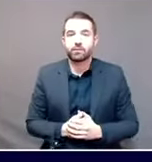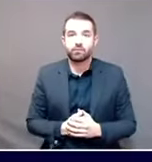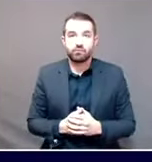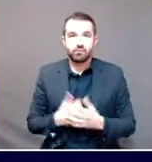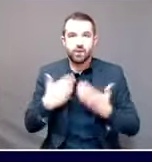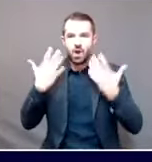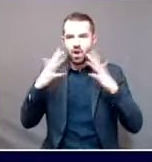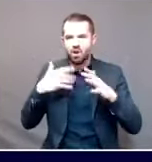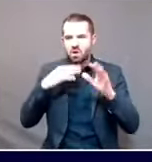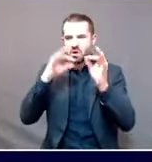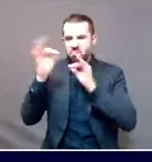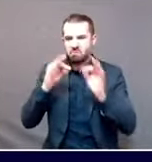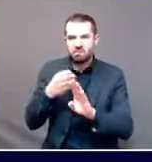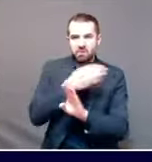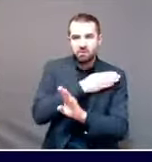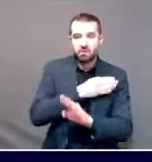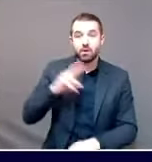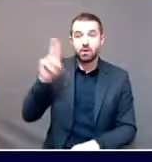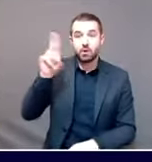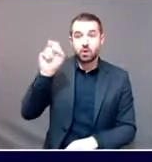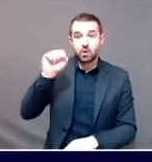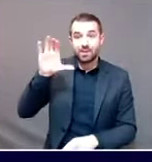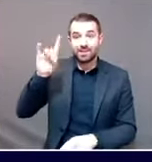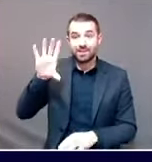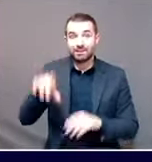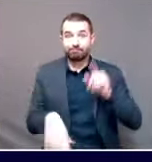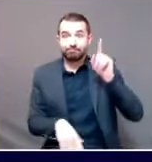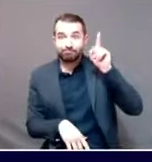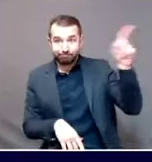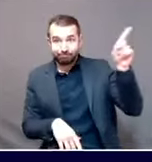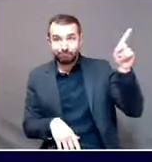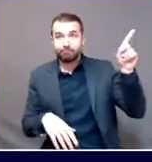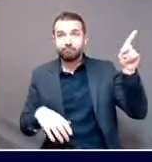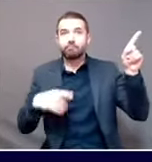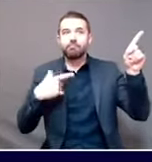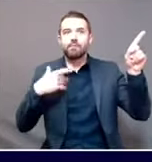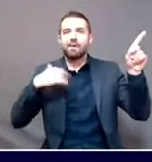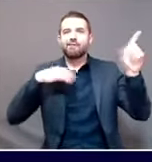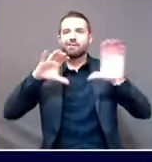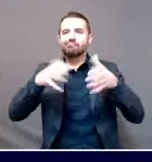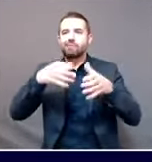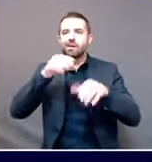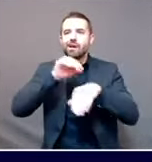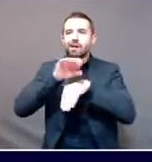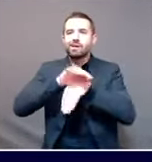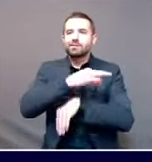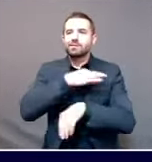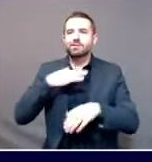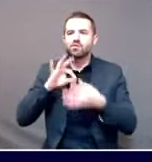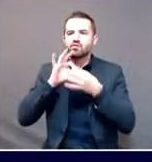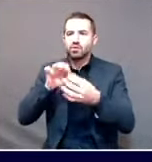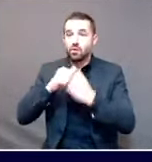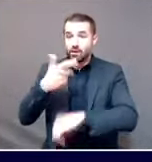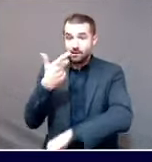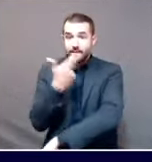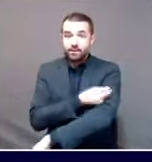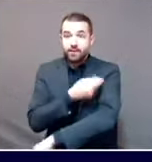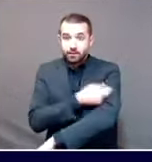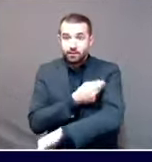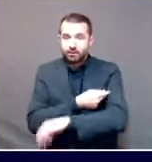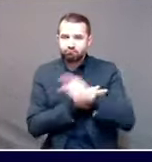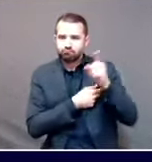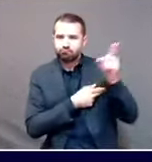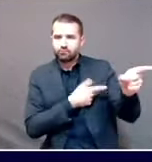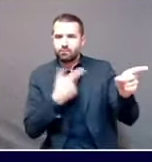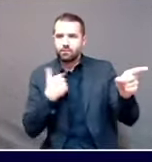from the U.S. CDC's expert advisory committee on immunization practices, which meant not long ago to help